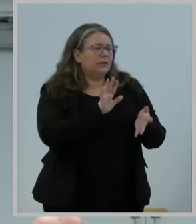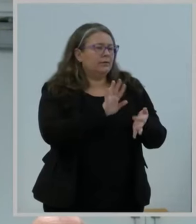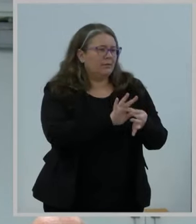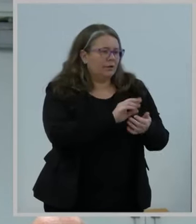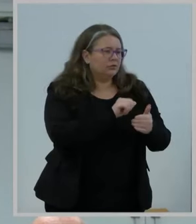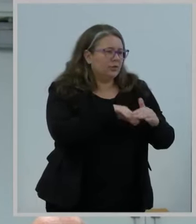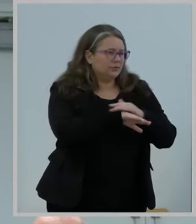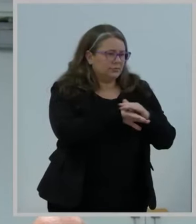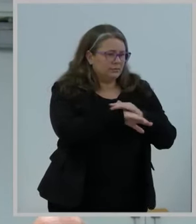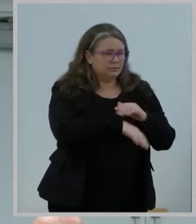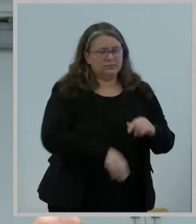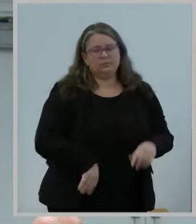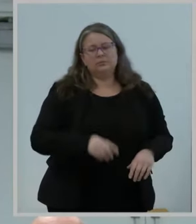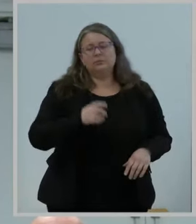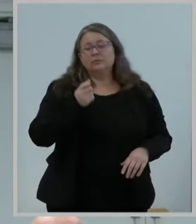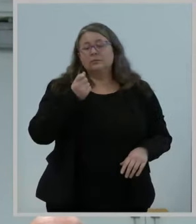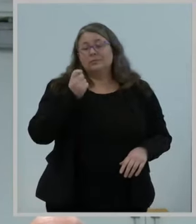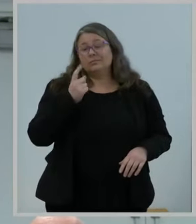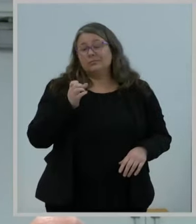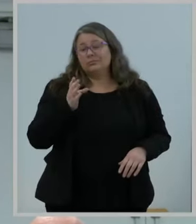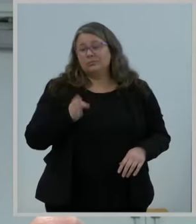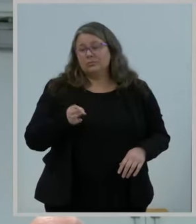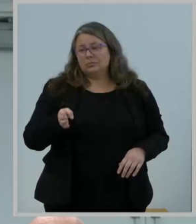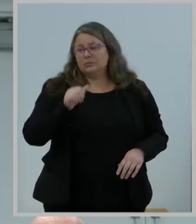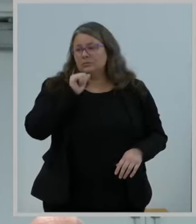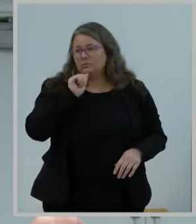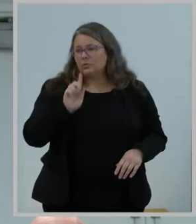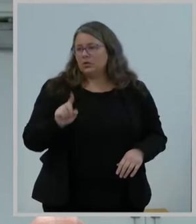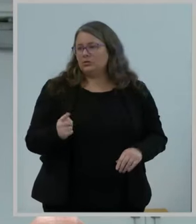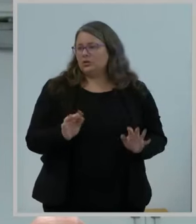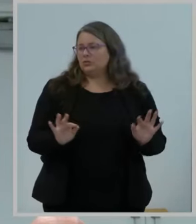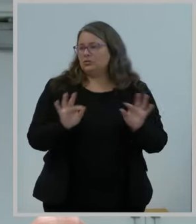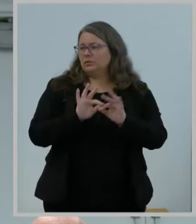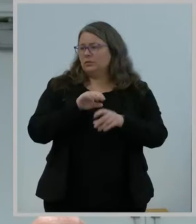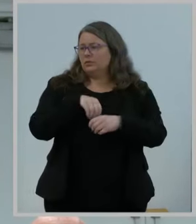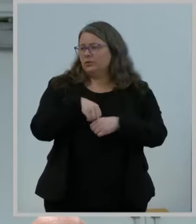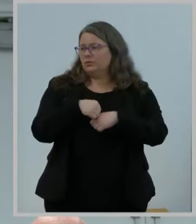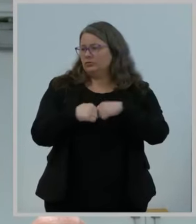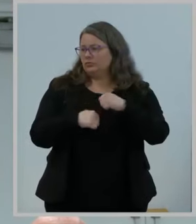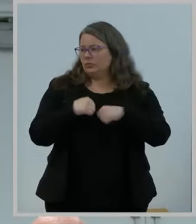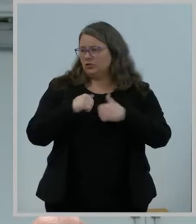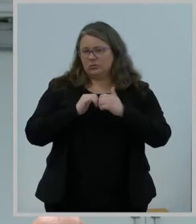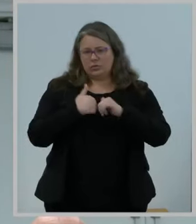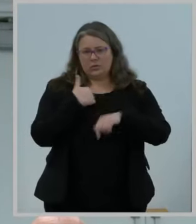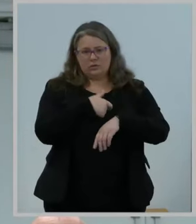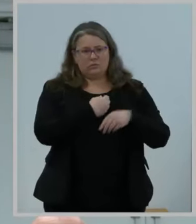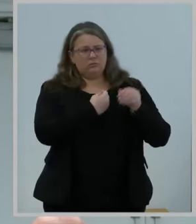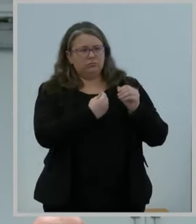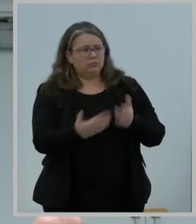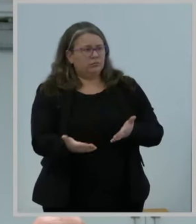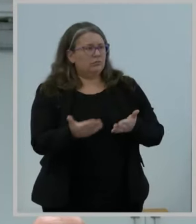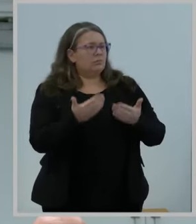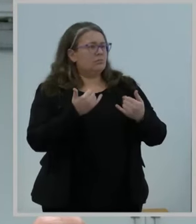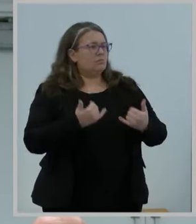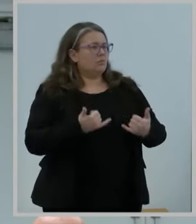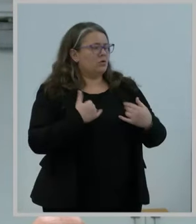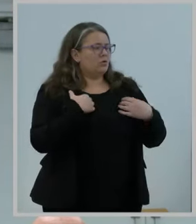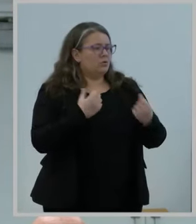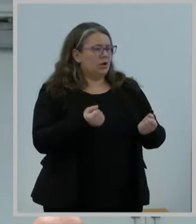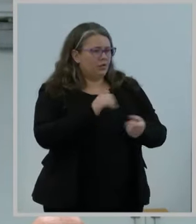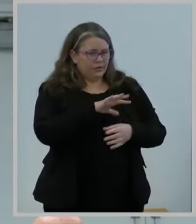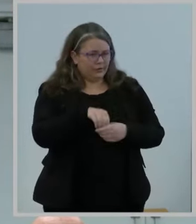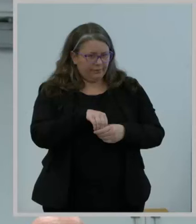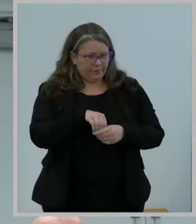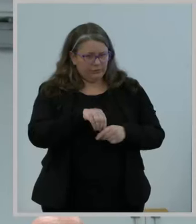Broadband, however, is more than just the critical infrastructure for delivering modern health interventions. Prior